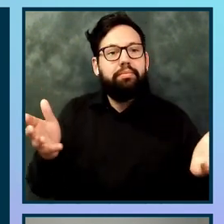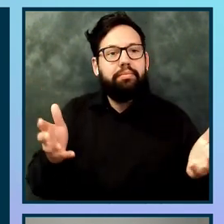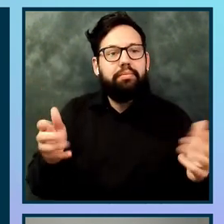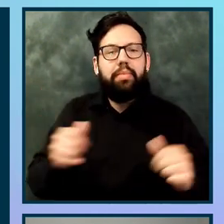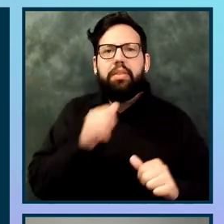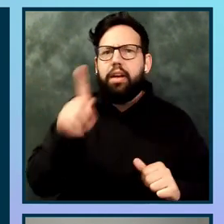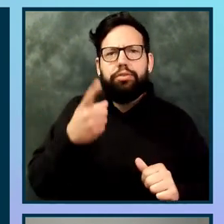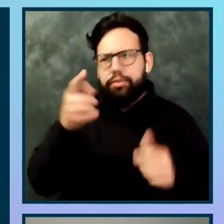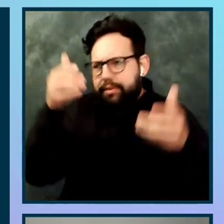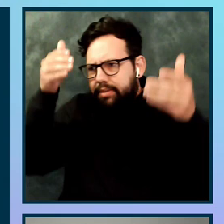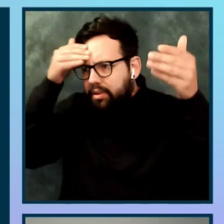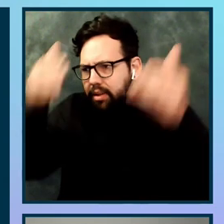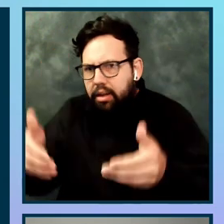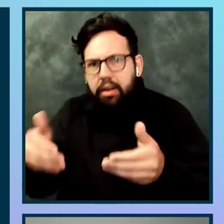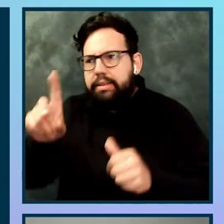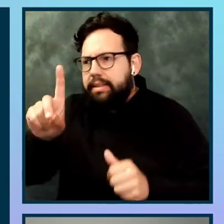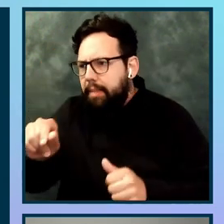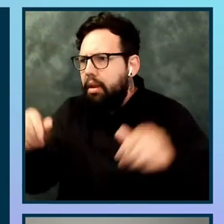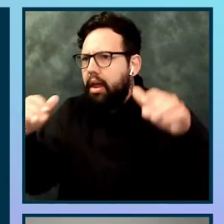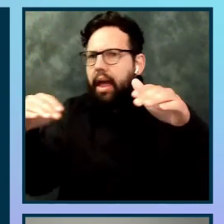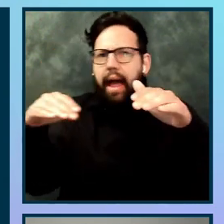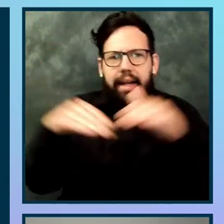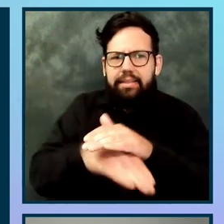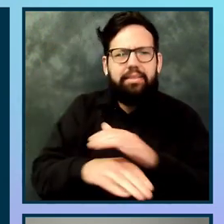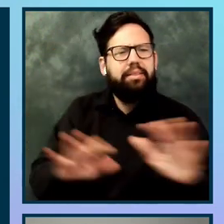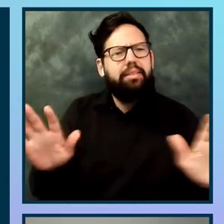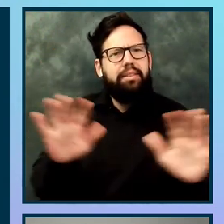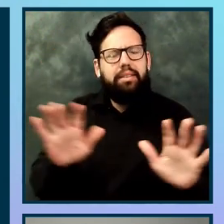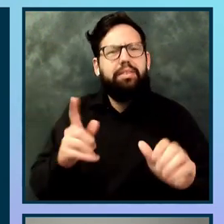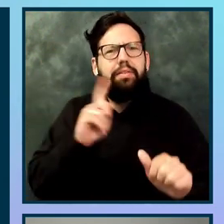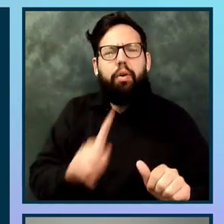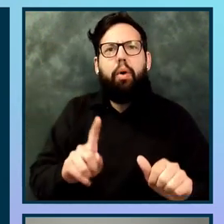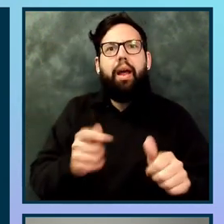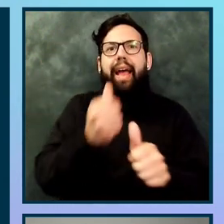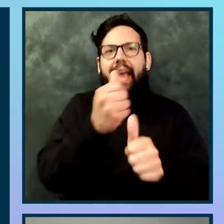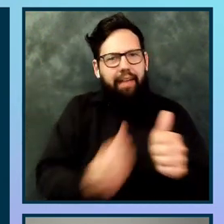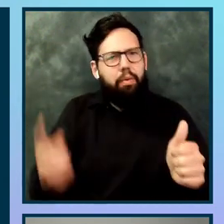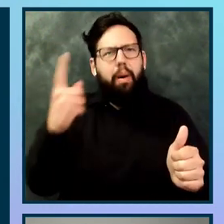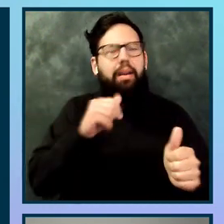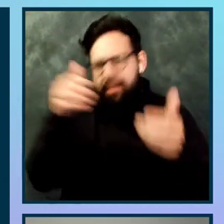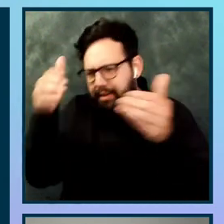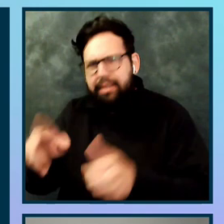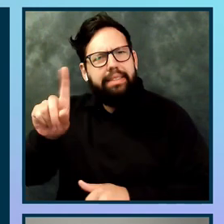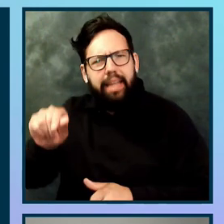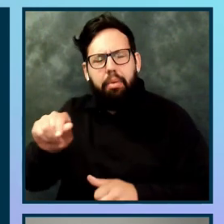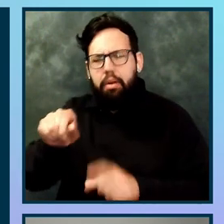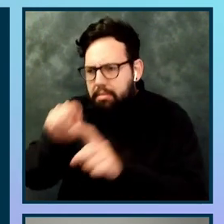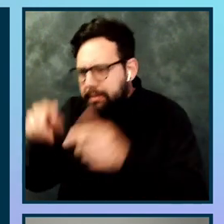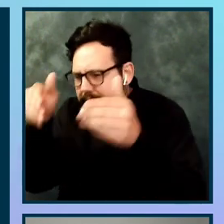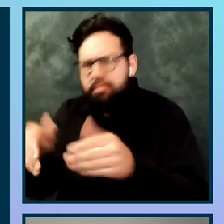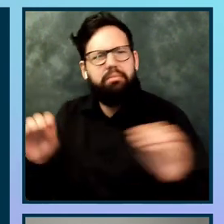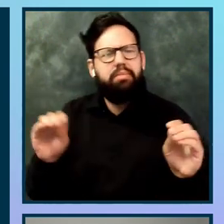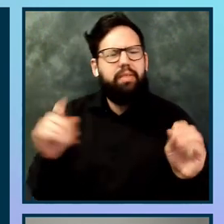user being able to access your website. It's about everyone being able to access your website. We've seen at the